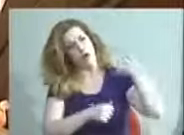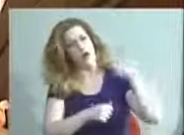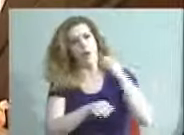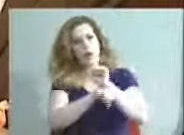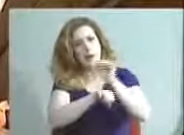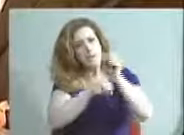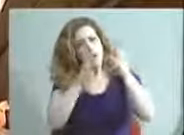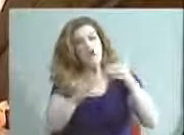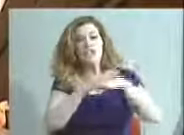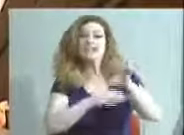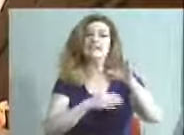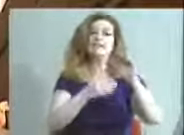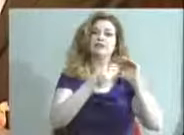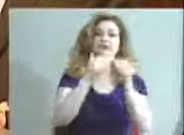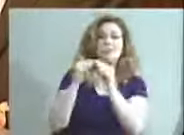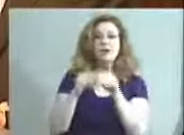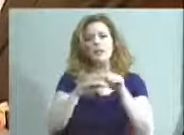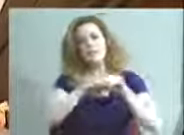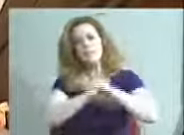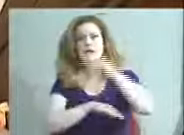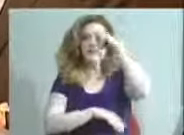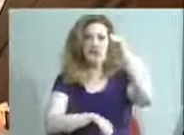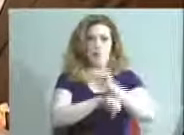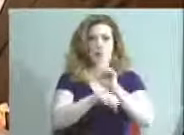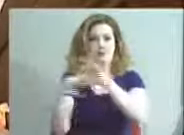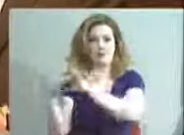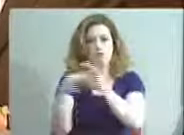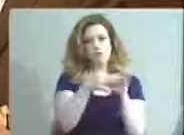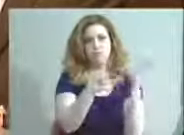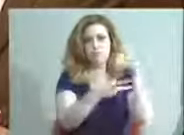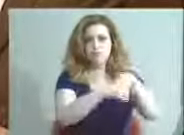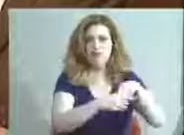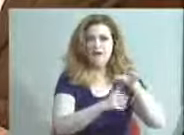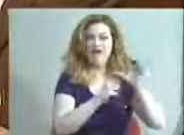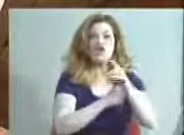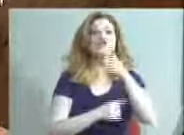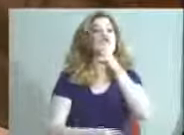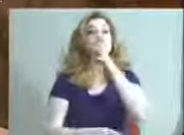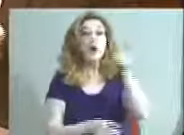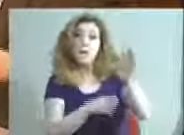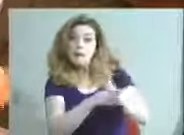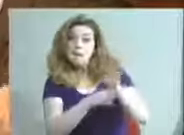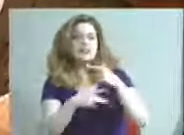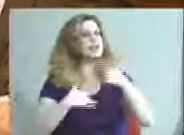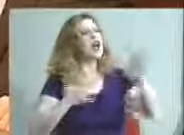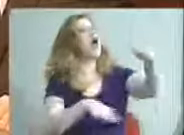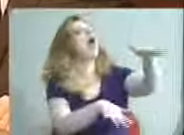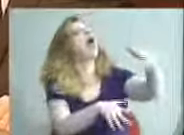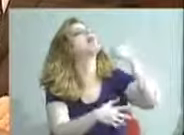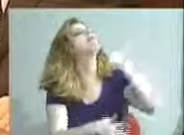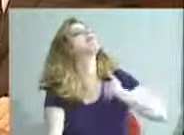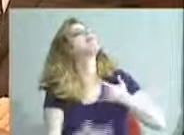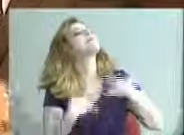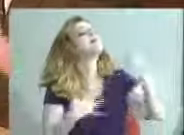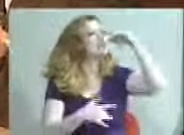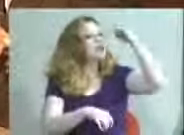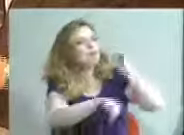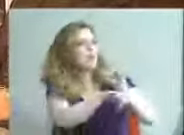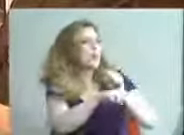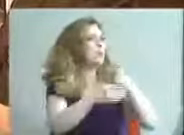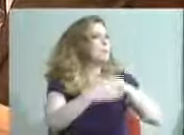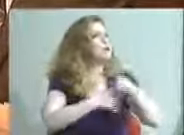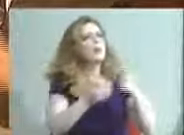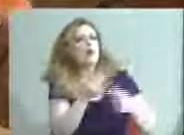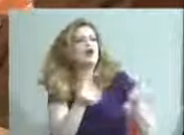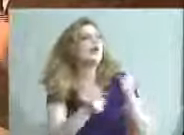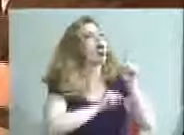summer works as part of their culture. So when you're talking to somebody in another business, you want to say, tell me about your summer works program, Chuck. What are you guys doing? What have